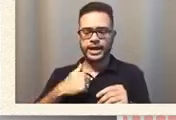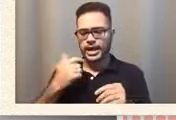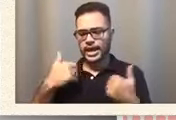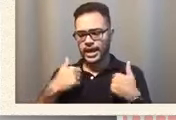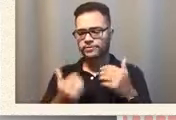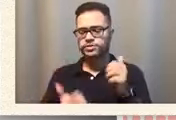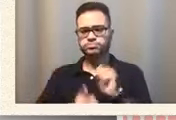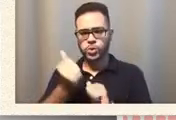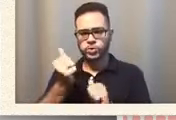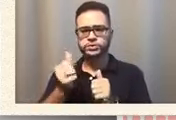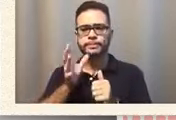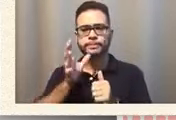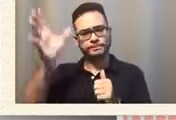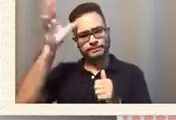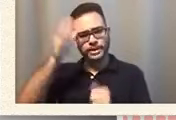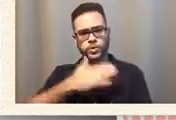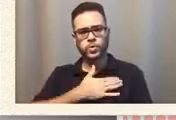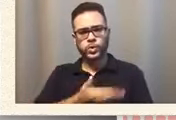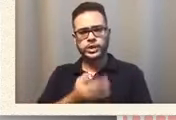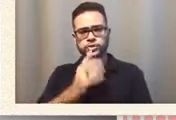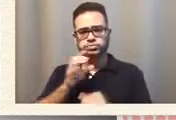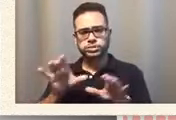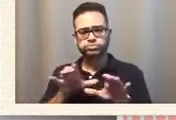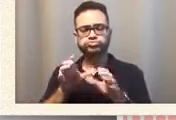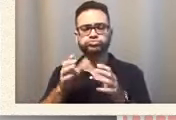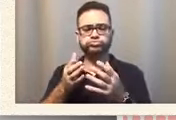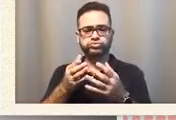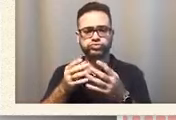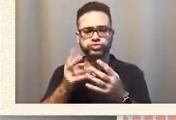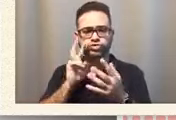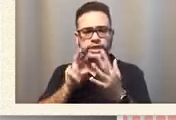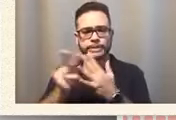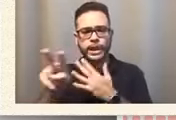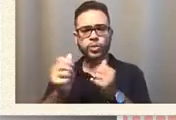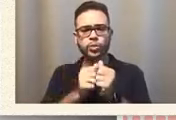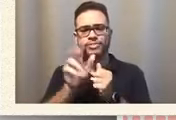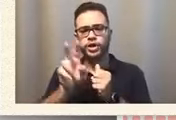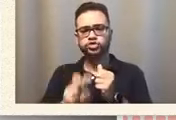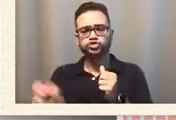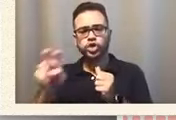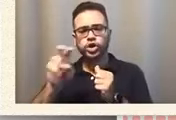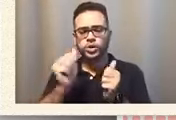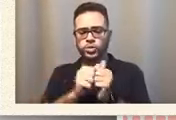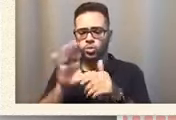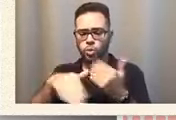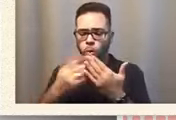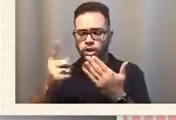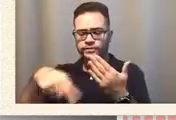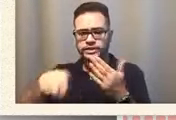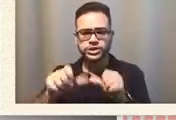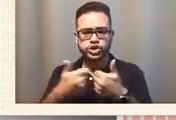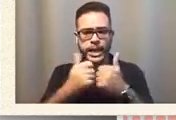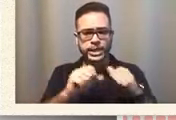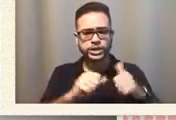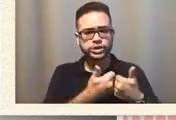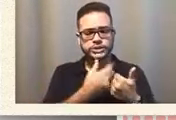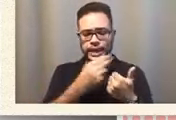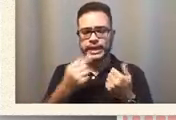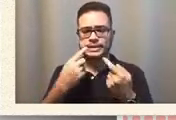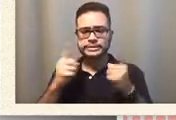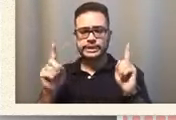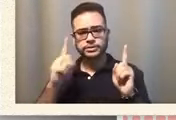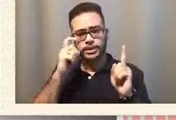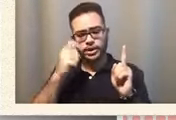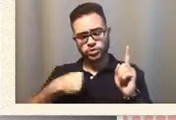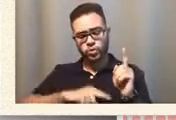journeys and dealing with any or all of these challenges and successes because we do have successes